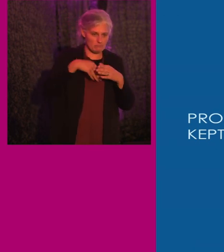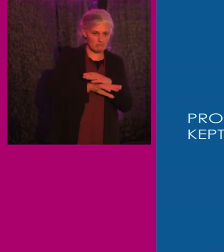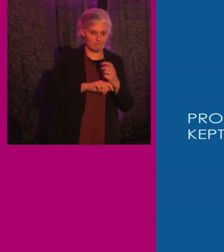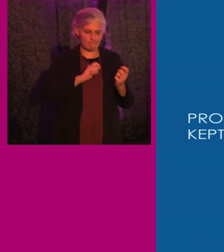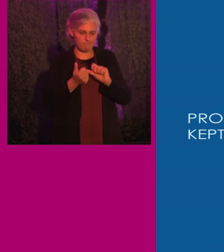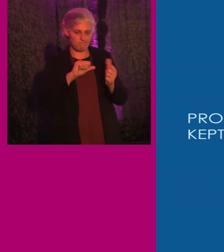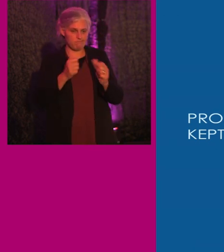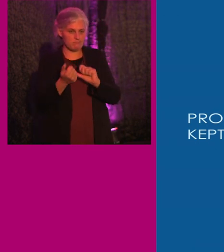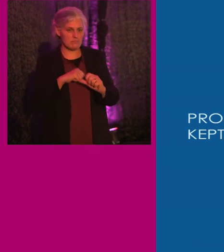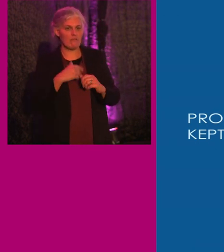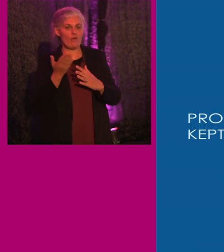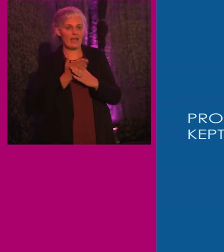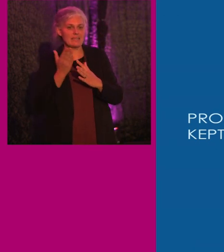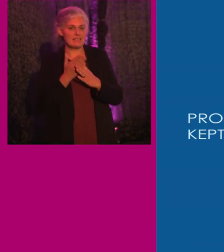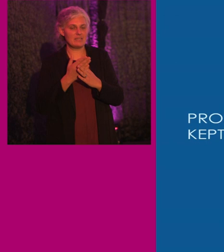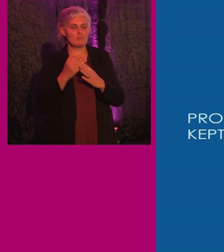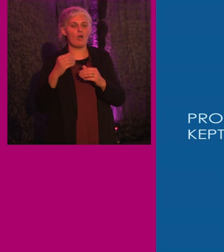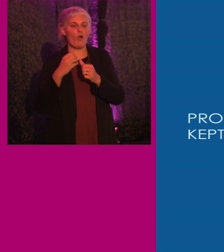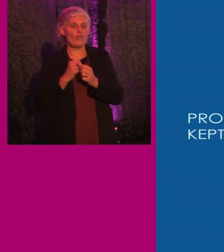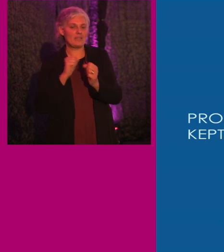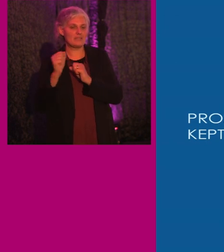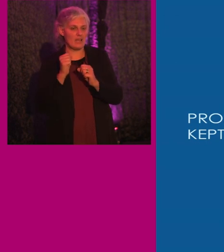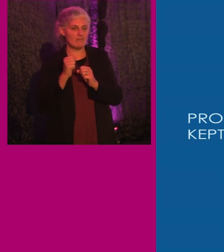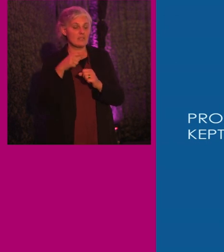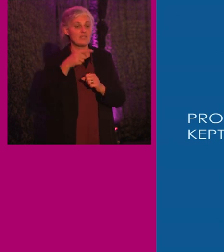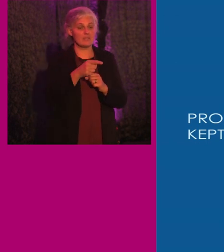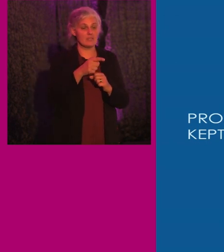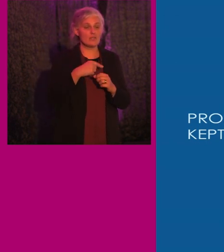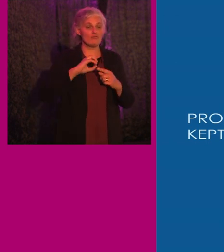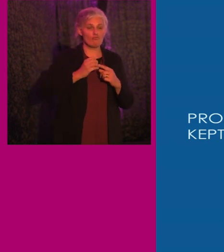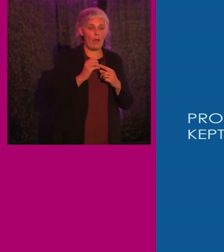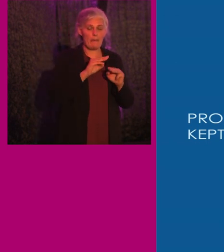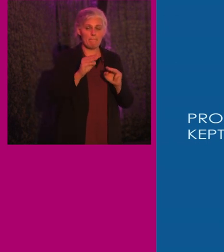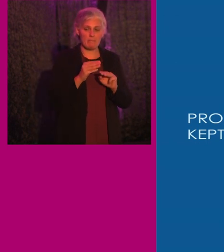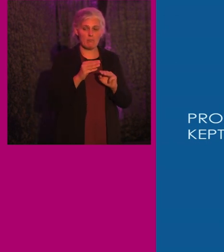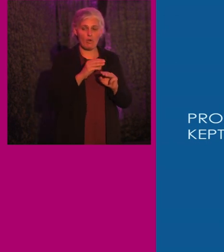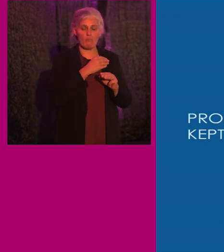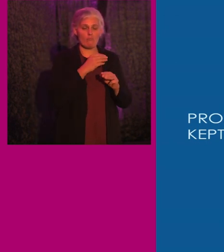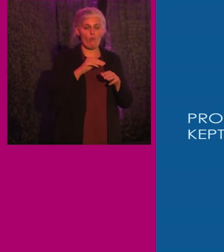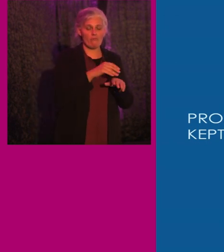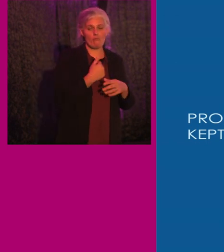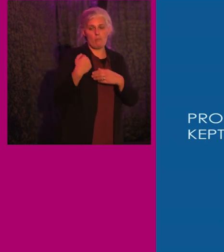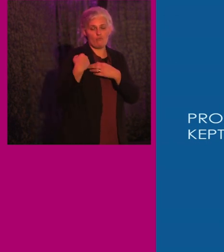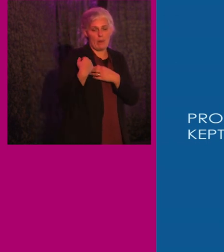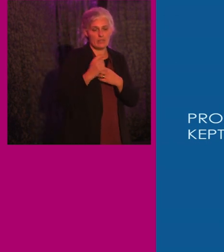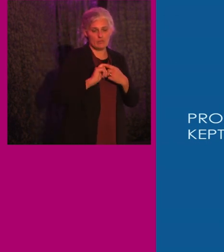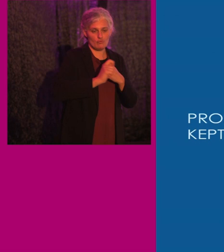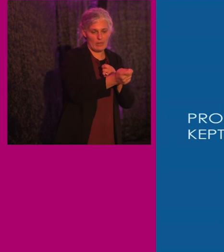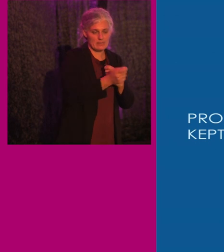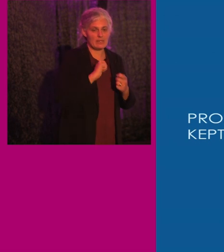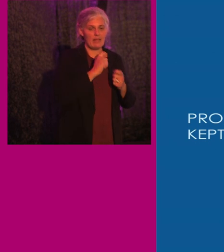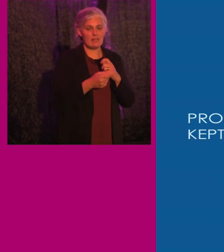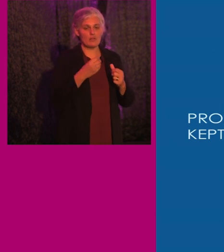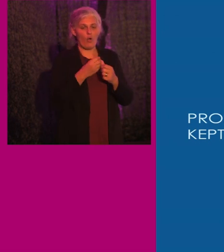accessible fixed-route service. Transit operators try to get people to move from relying on paratransit to fixed-route